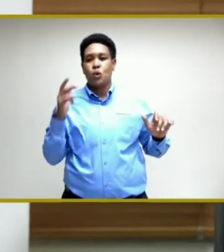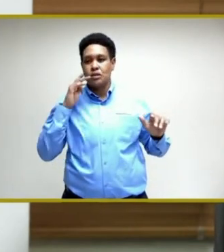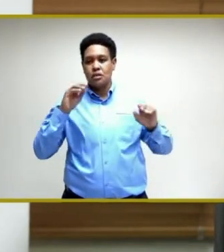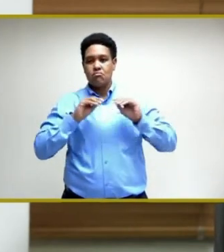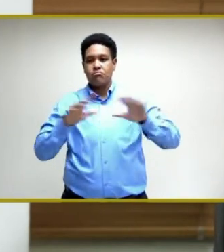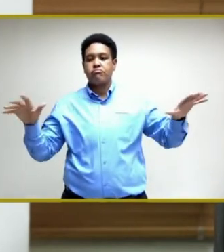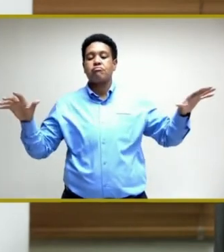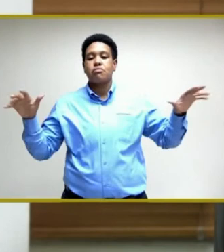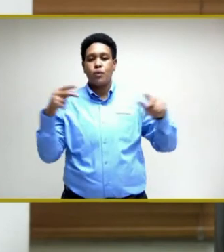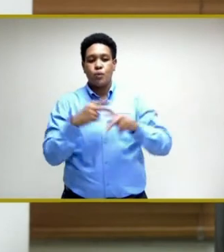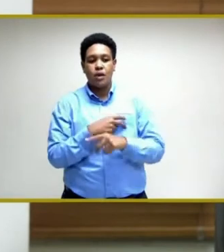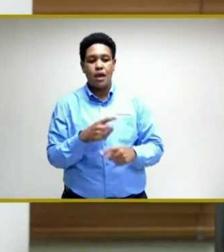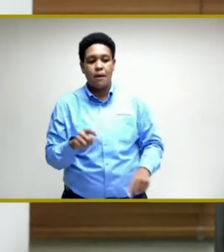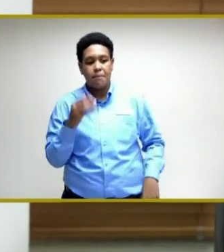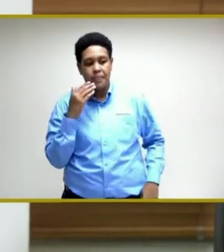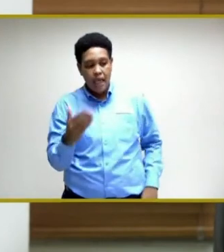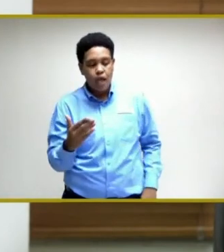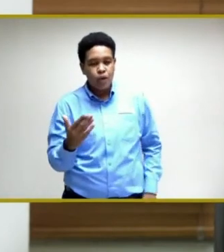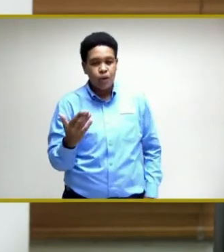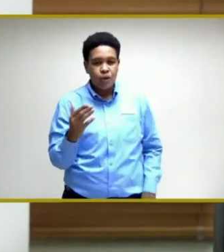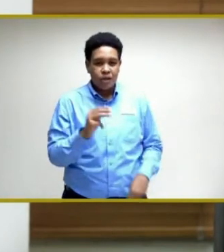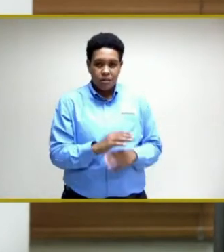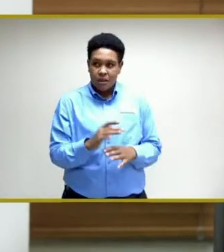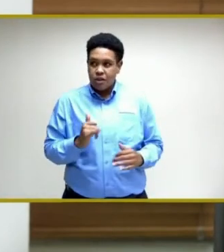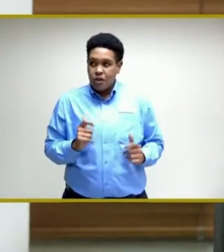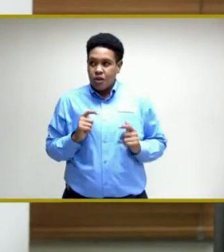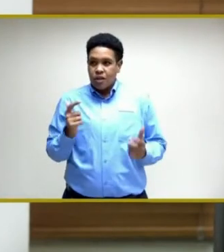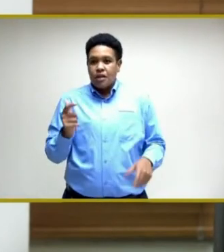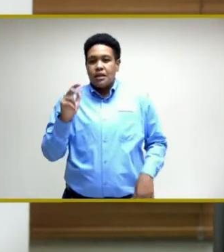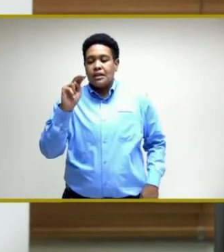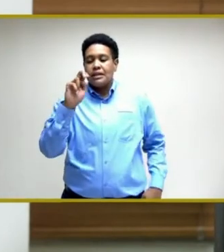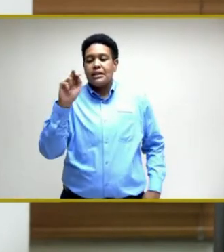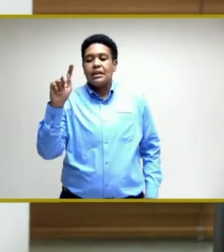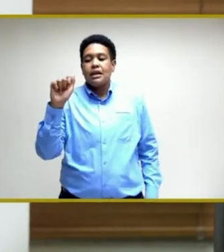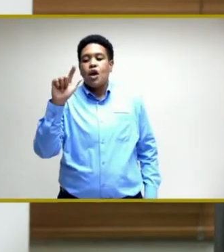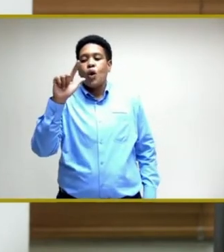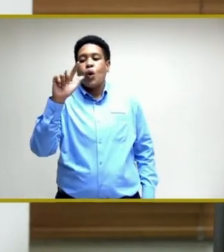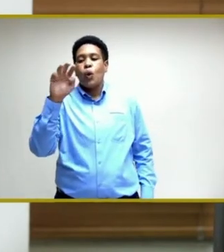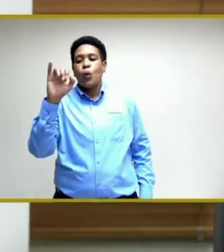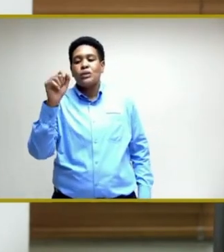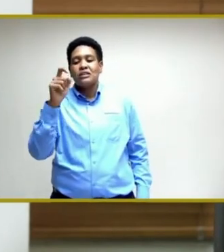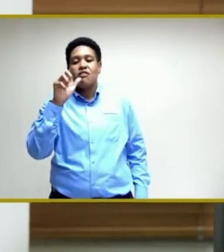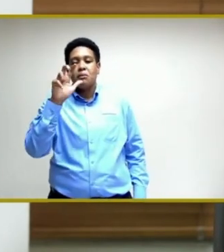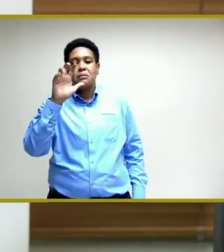Thank you very much, Minister. I'm to go to Nika Lewis from CVM TV.